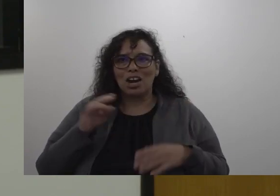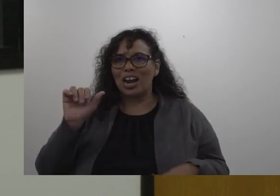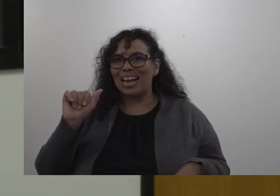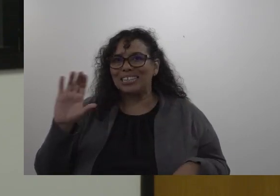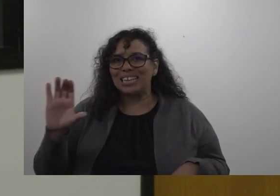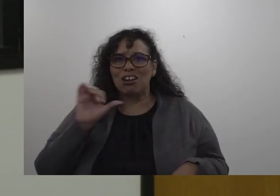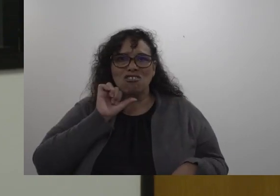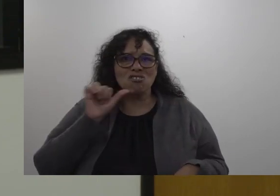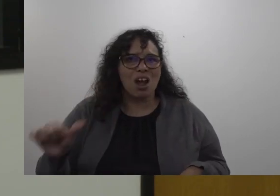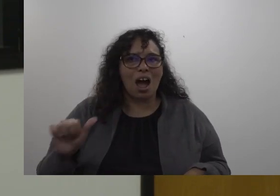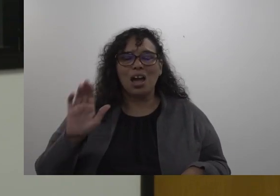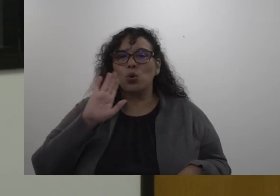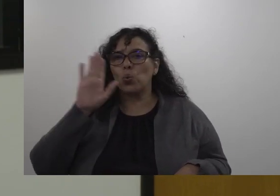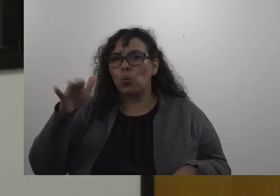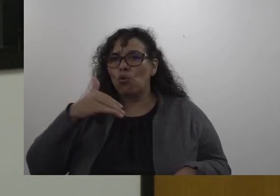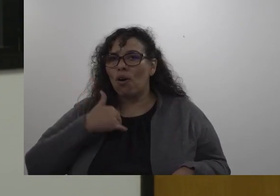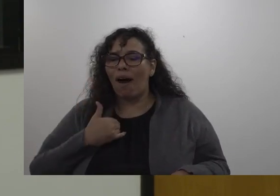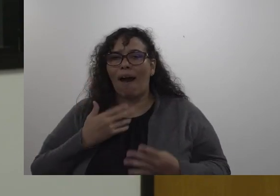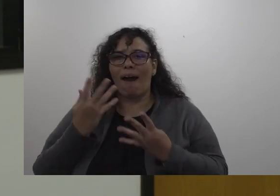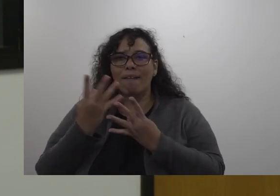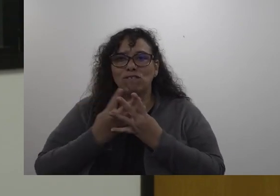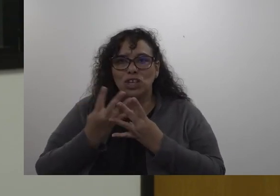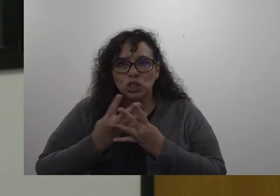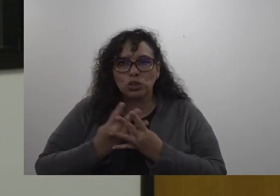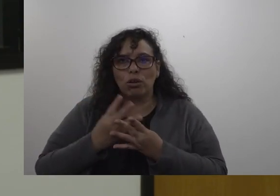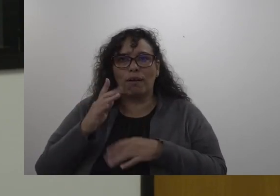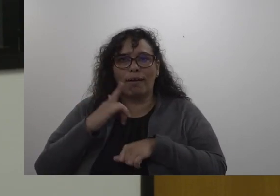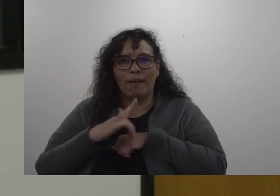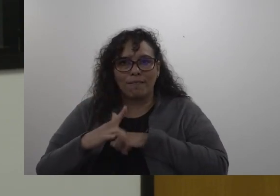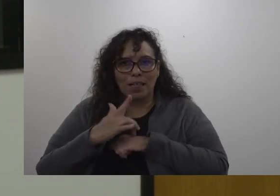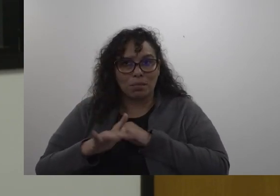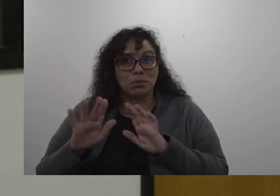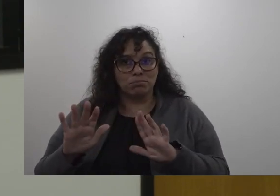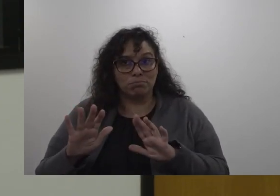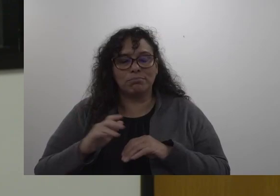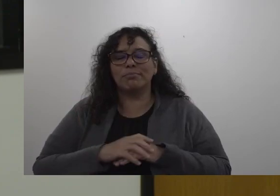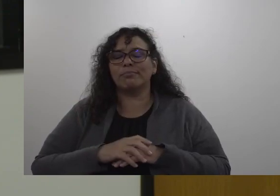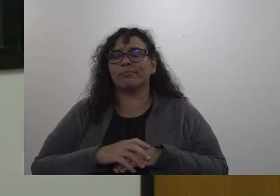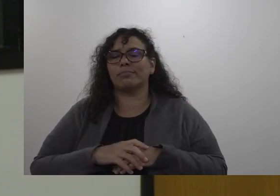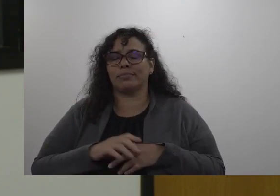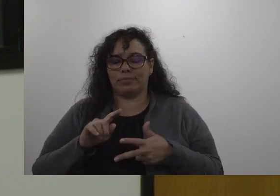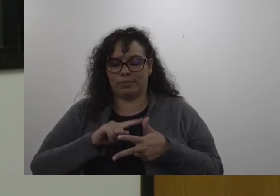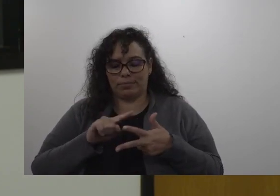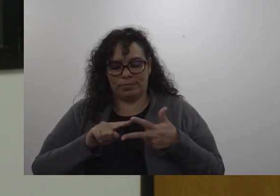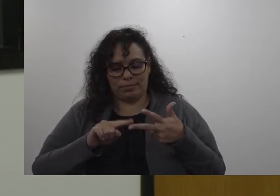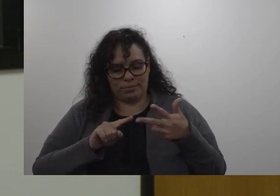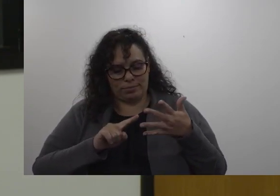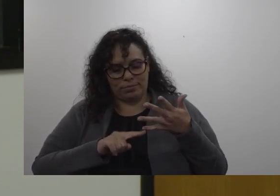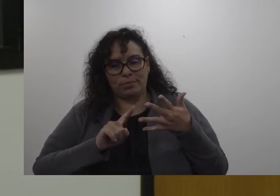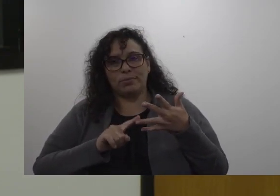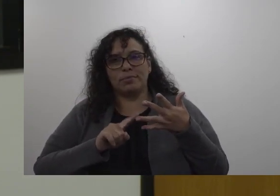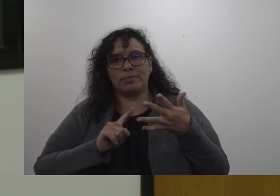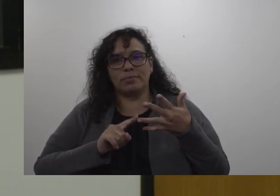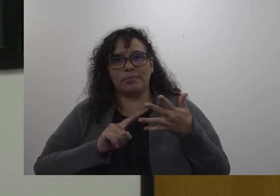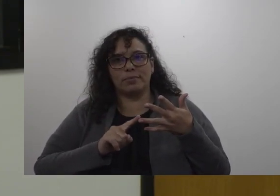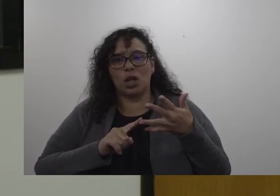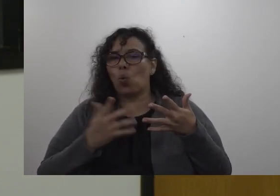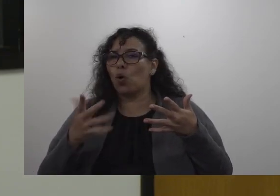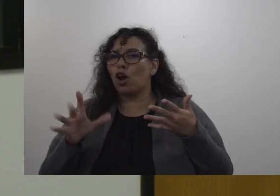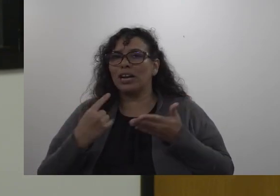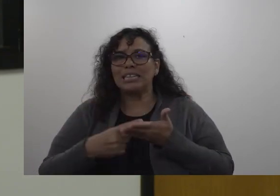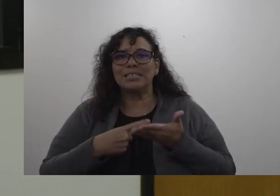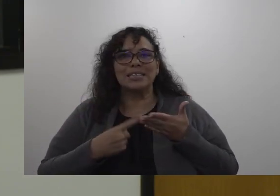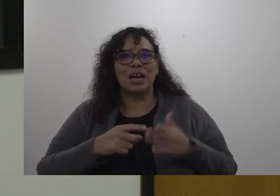filtration units or a standalone HEPA HEPA unit we have talked to staff and